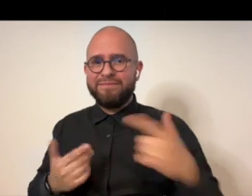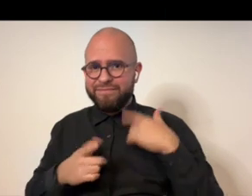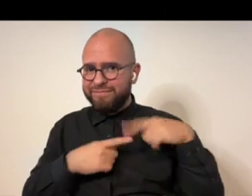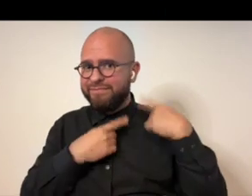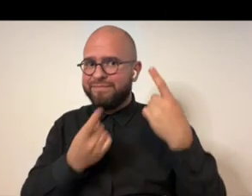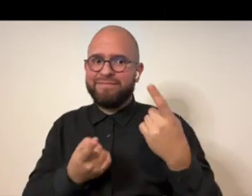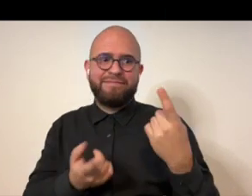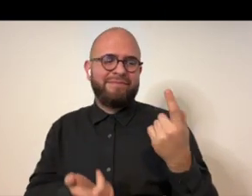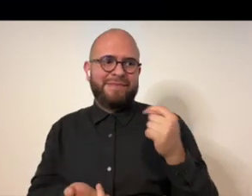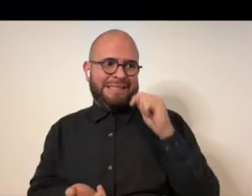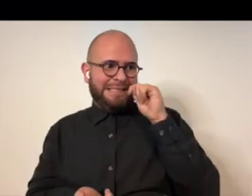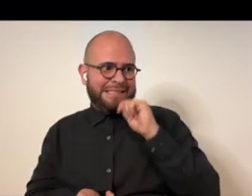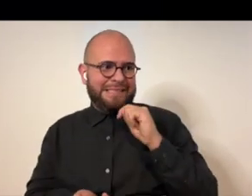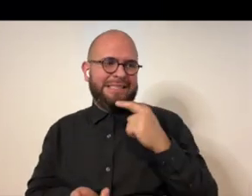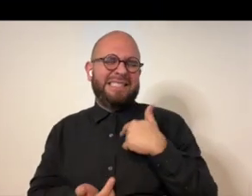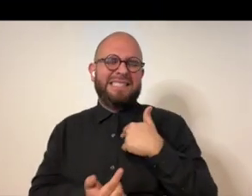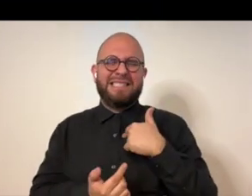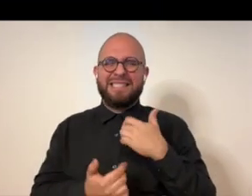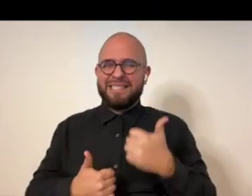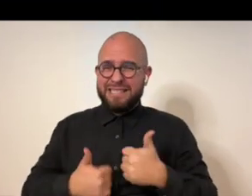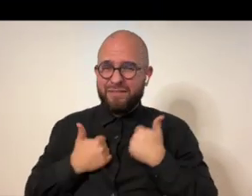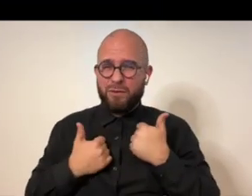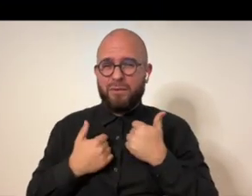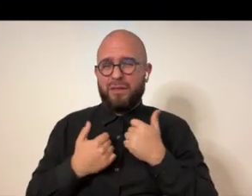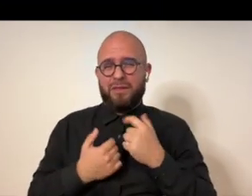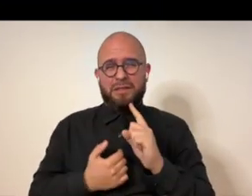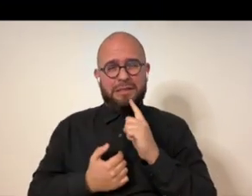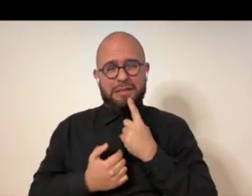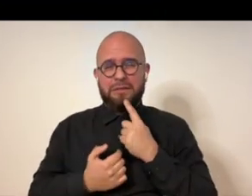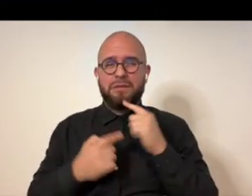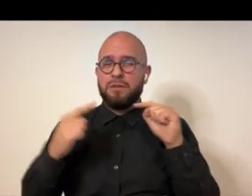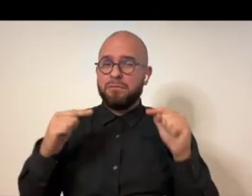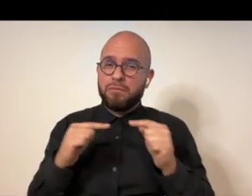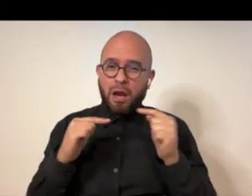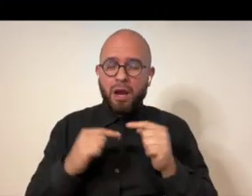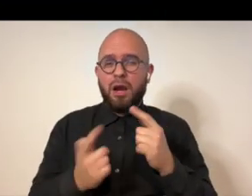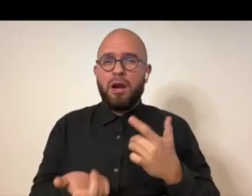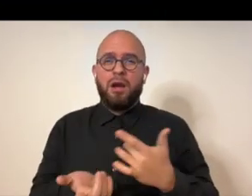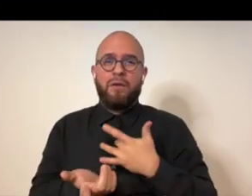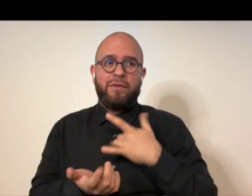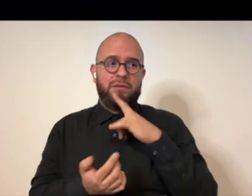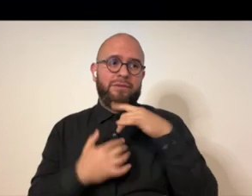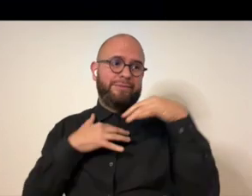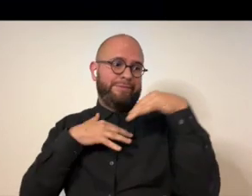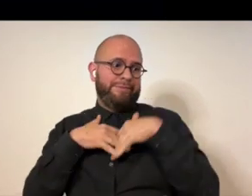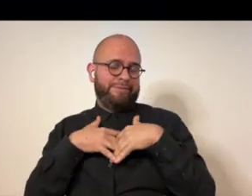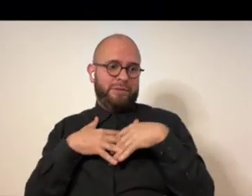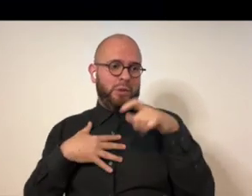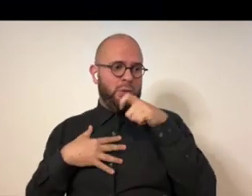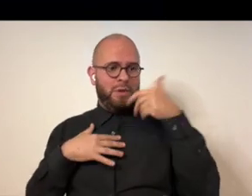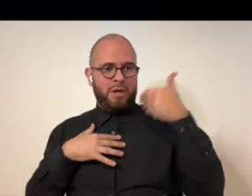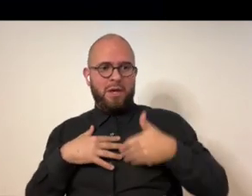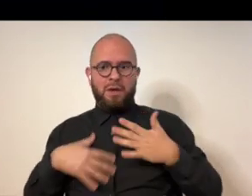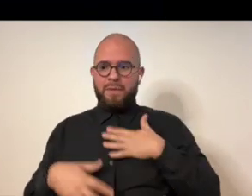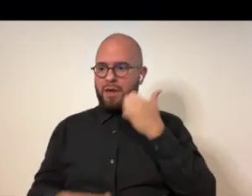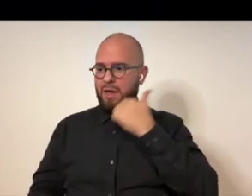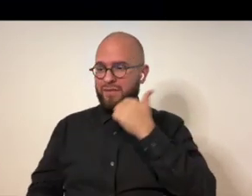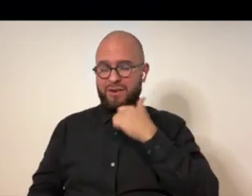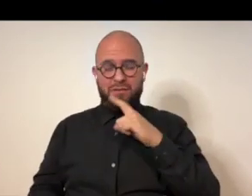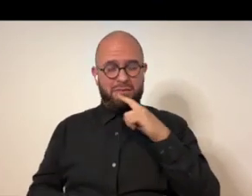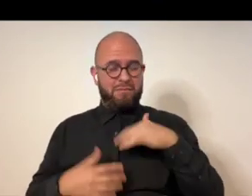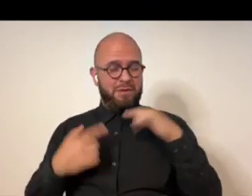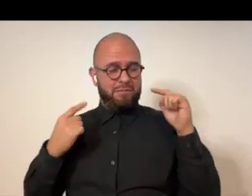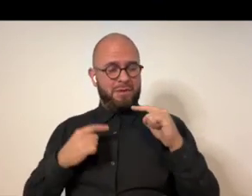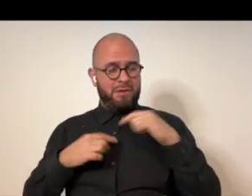i've been living with chronic pain since i was in my late teens wow and it's just something that is so deeply ingrained in my